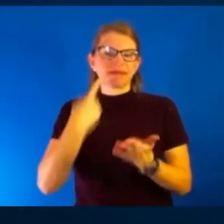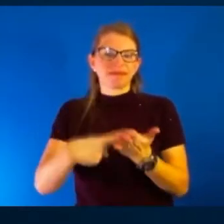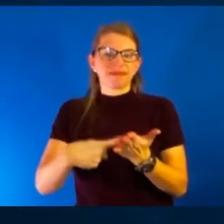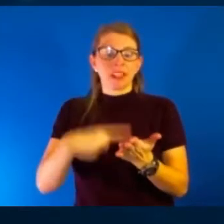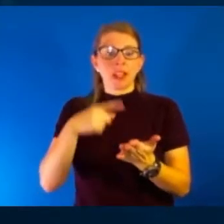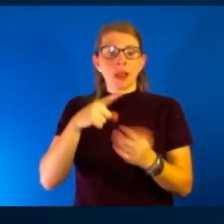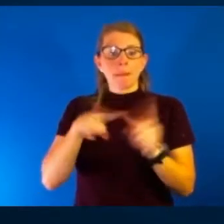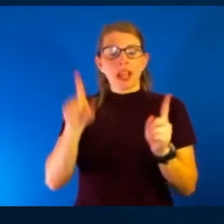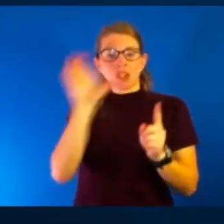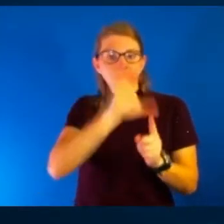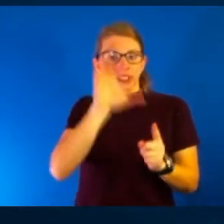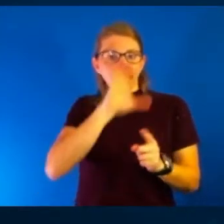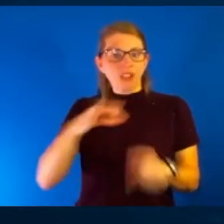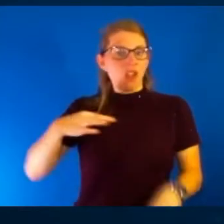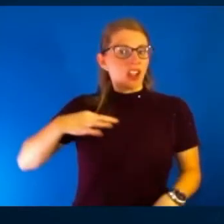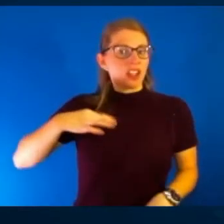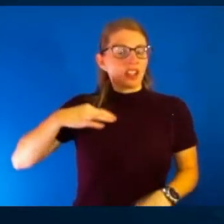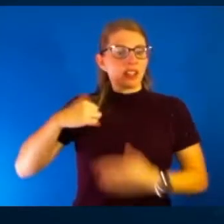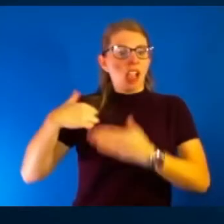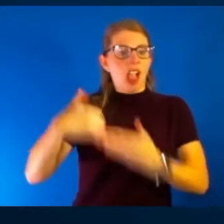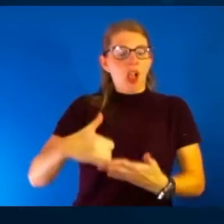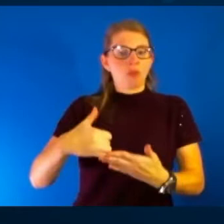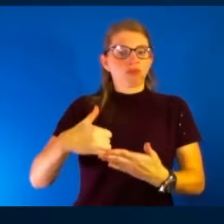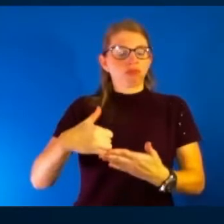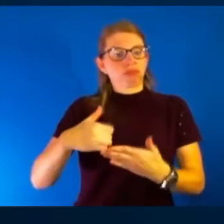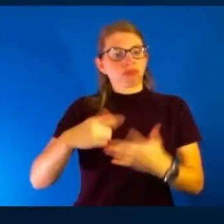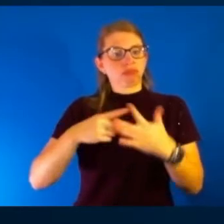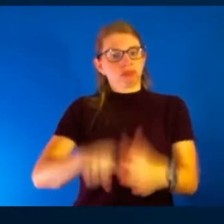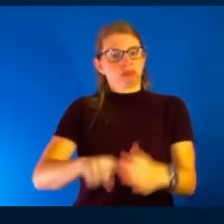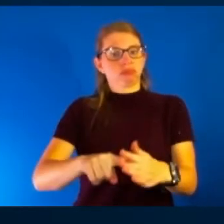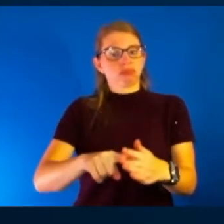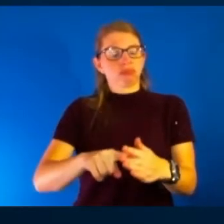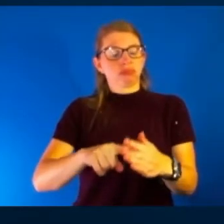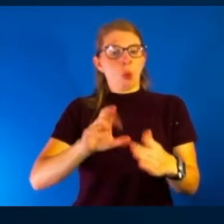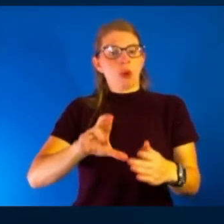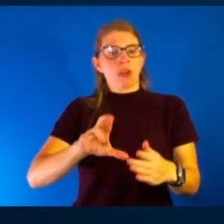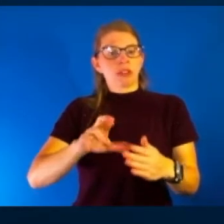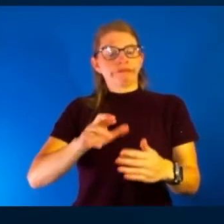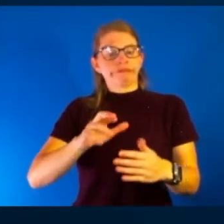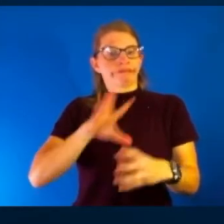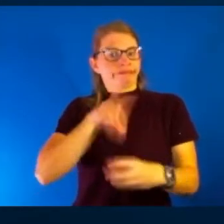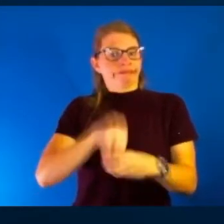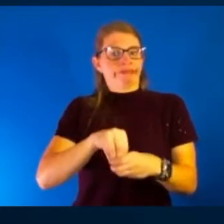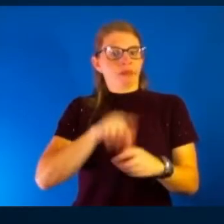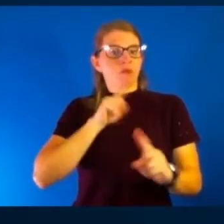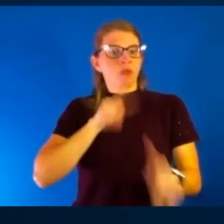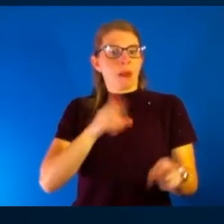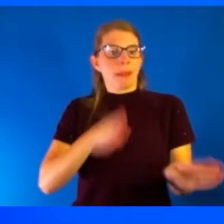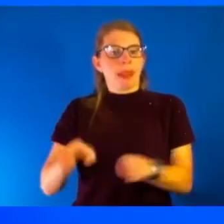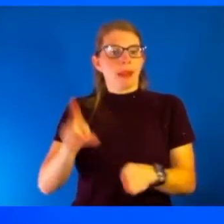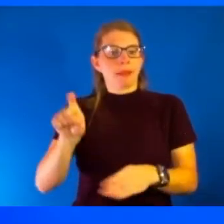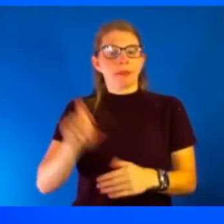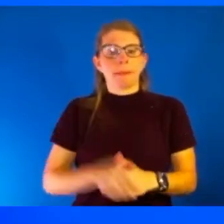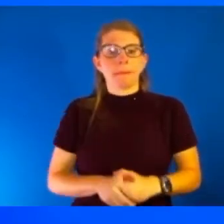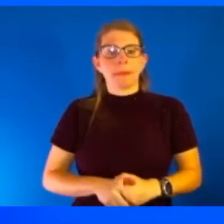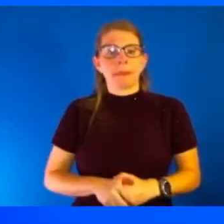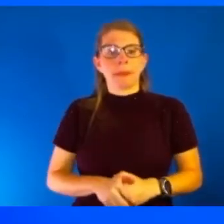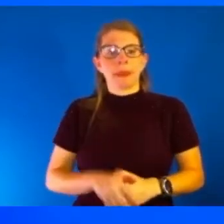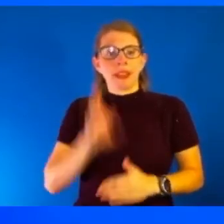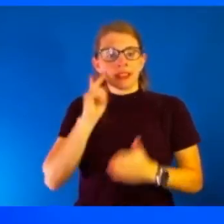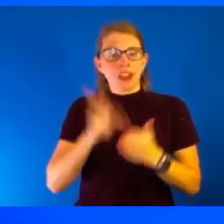volunteers to help implement with these response plans? Secretary O'Connell. Thank you.